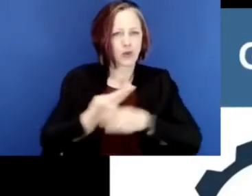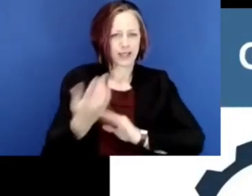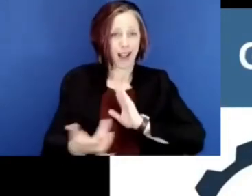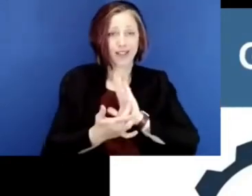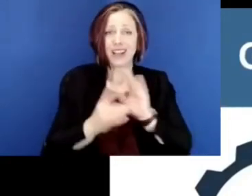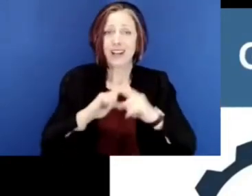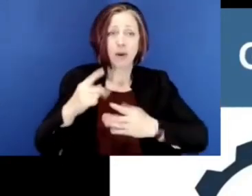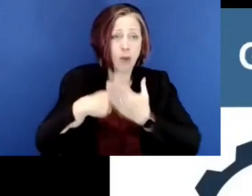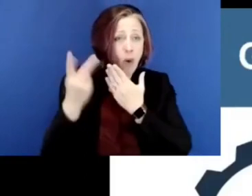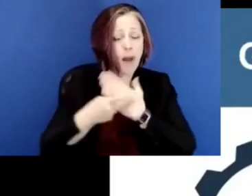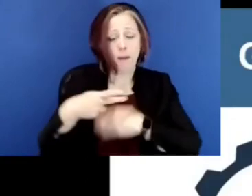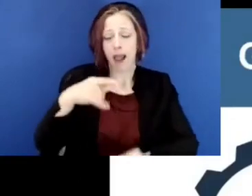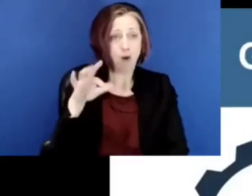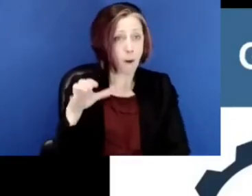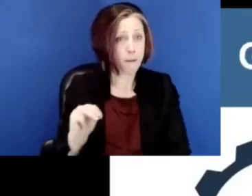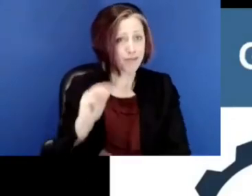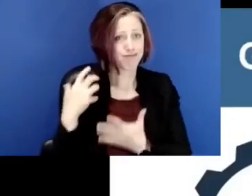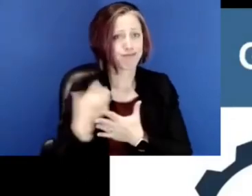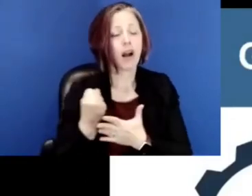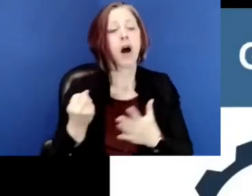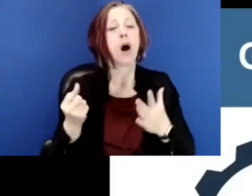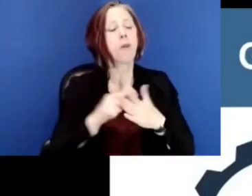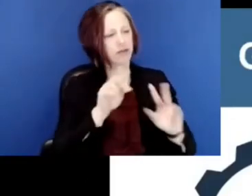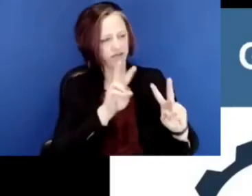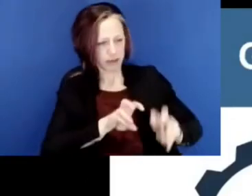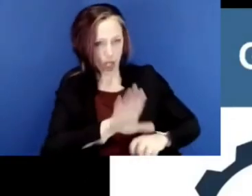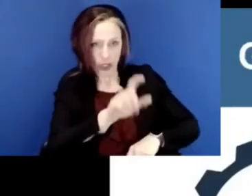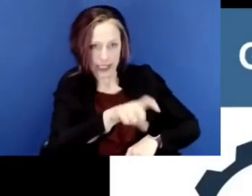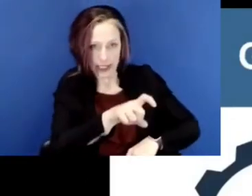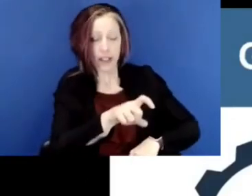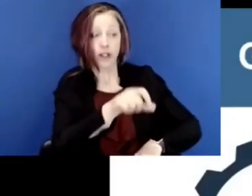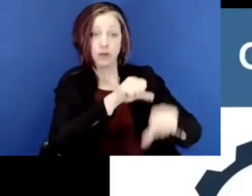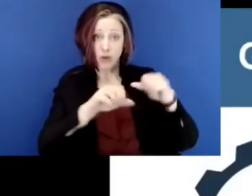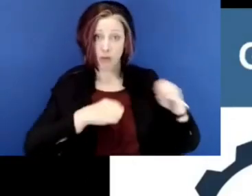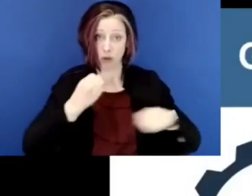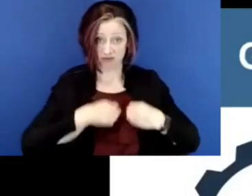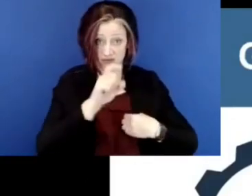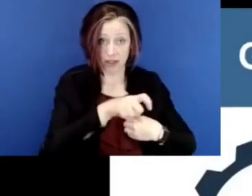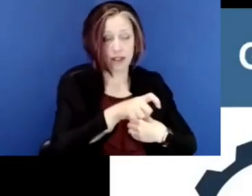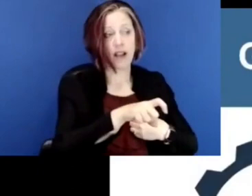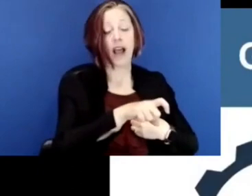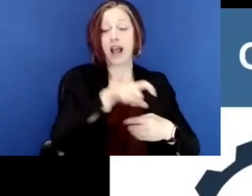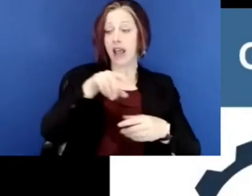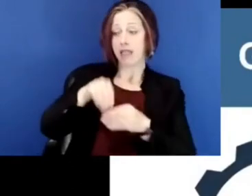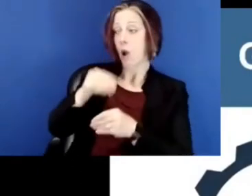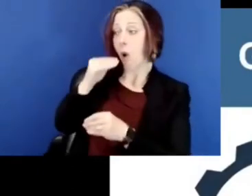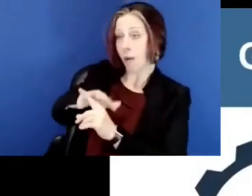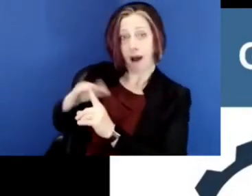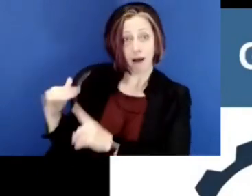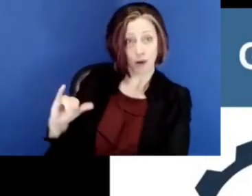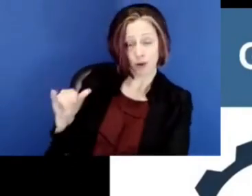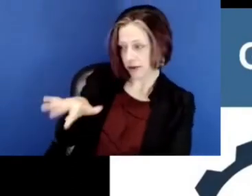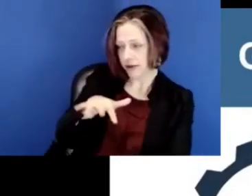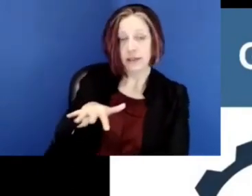these technology platforms. We need to build on that. We need to assess what students need, both socially and emotionally, and in their home